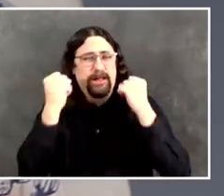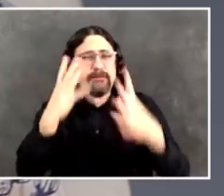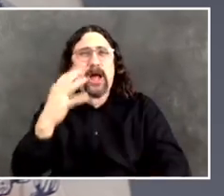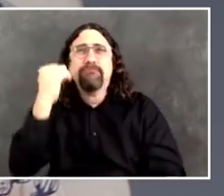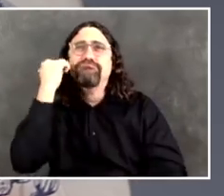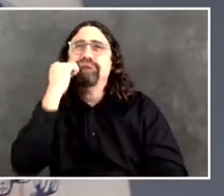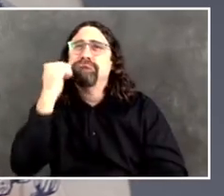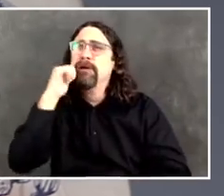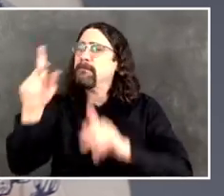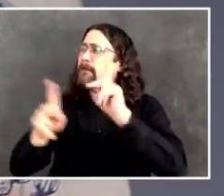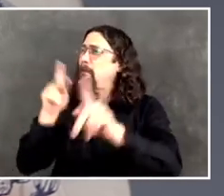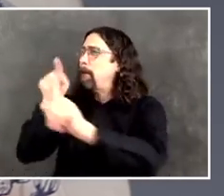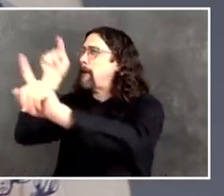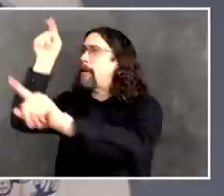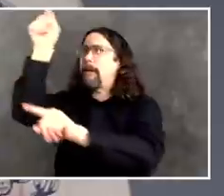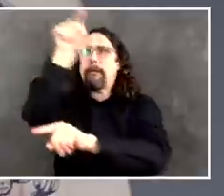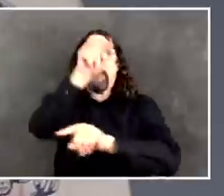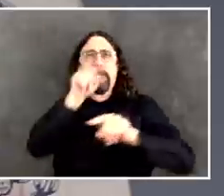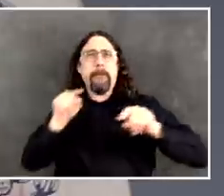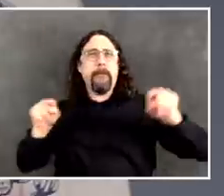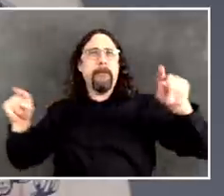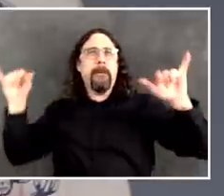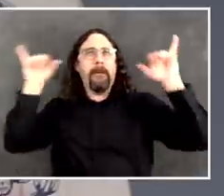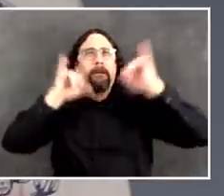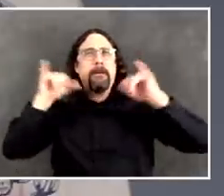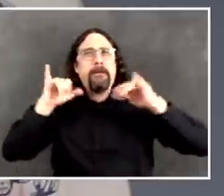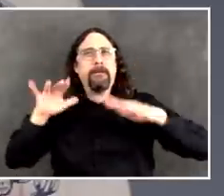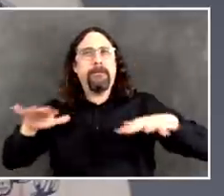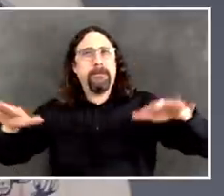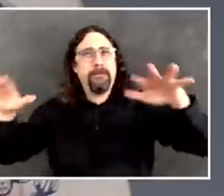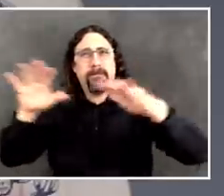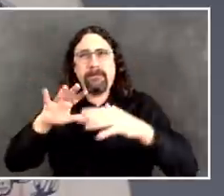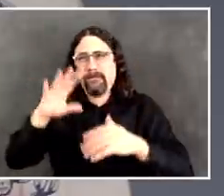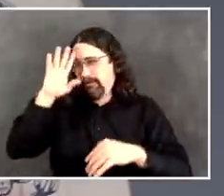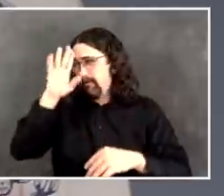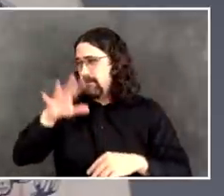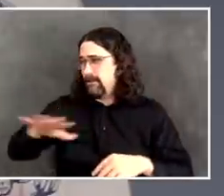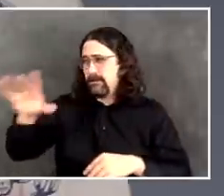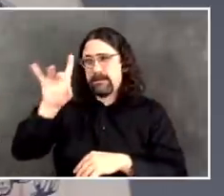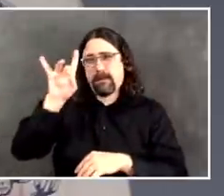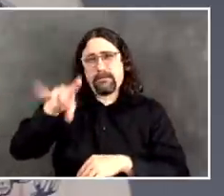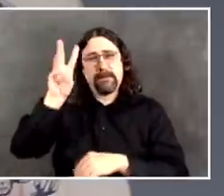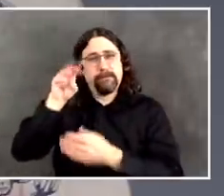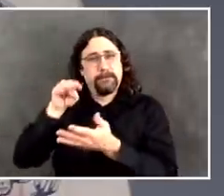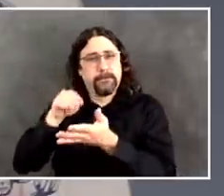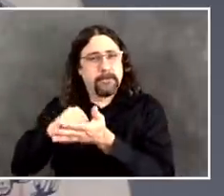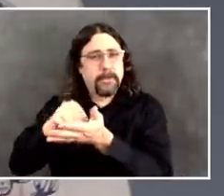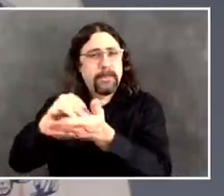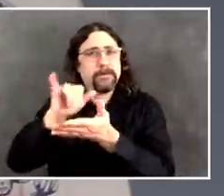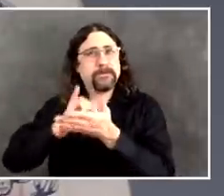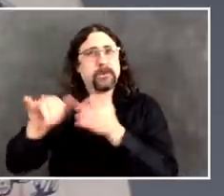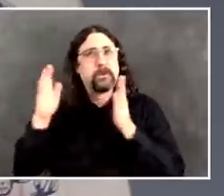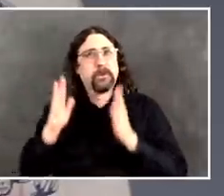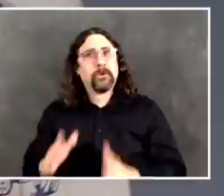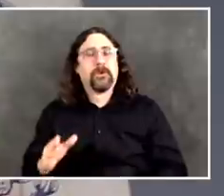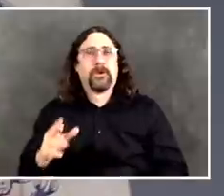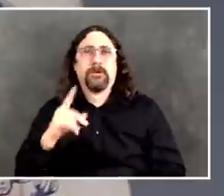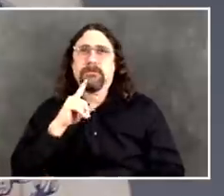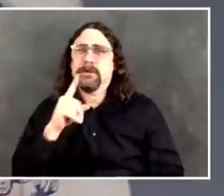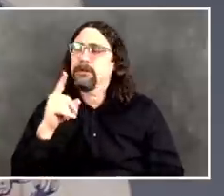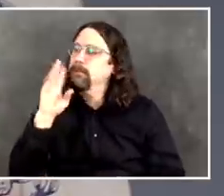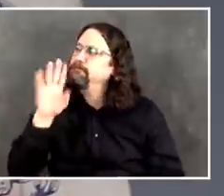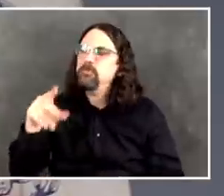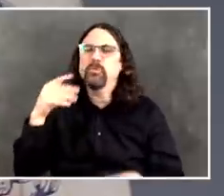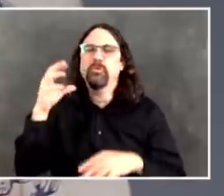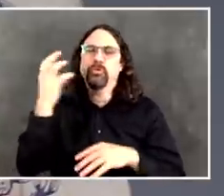million other people it becomes something much much greater obviously. But it takes on a power every